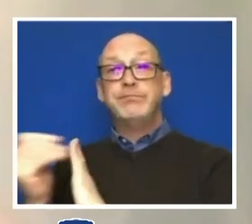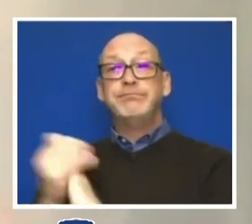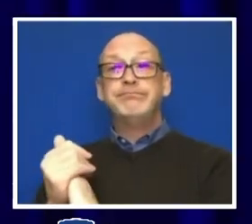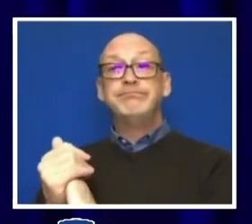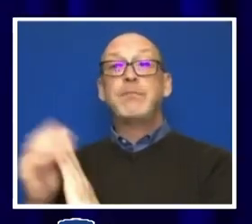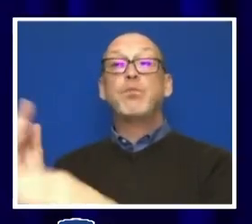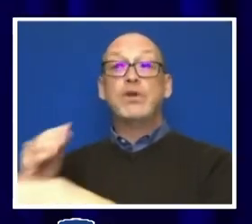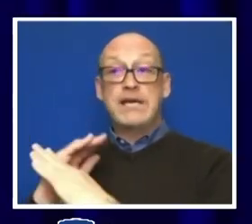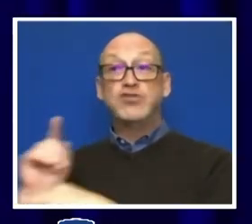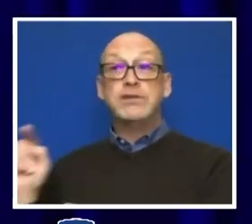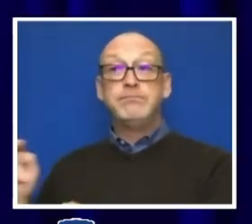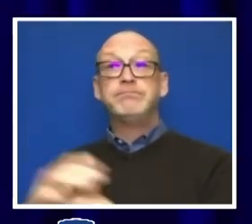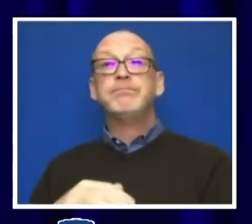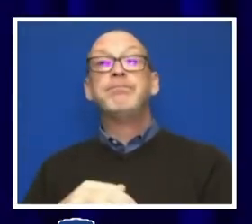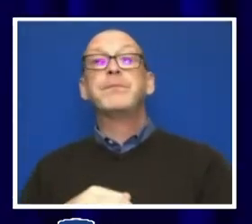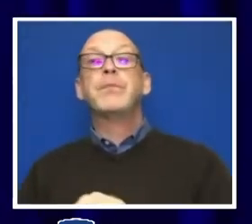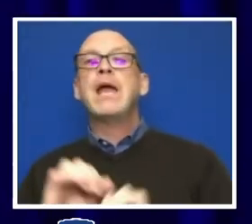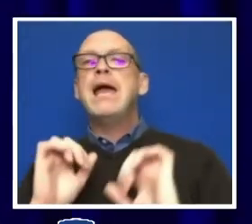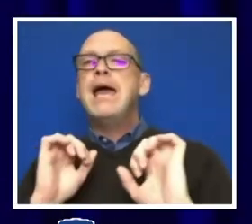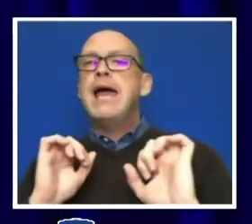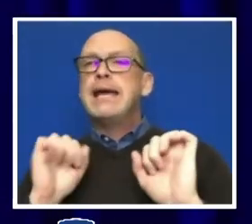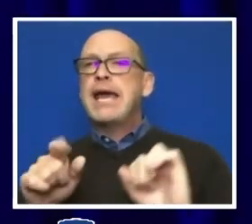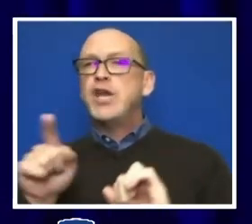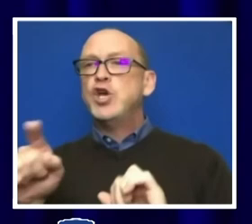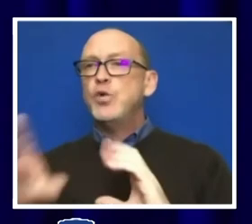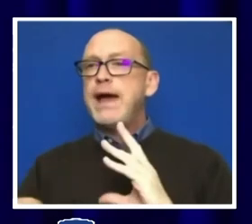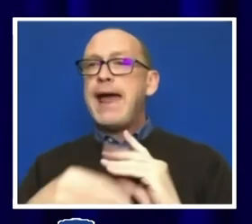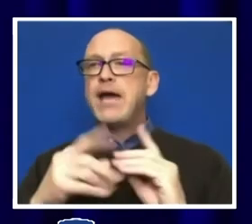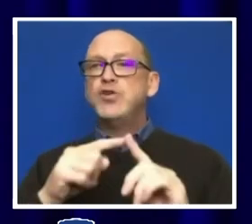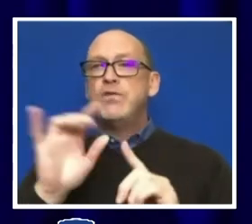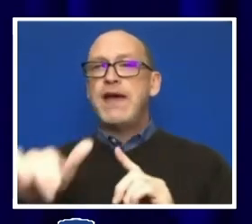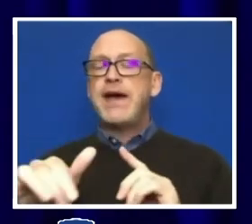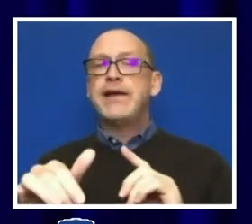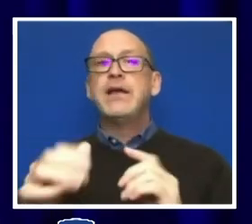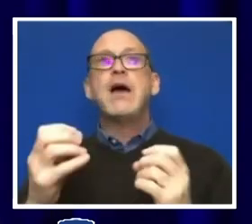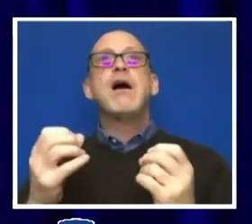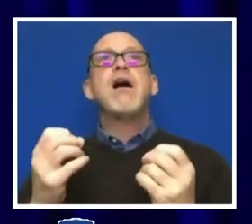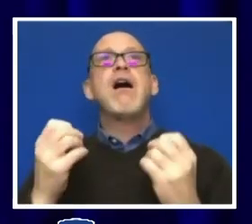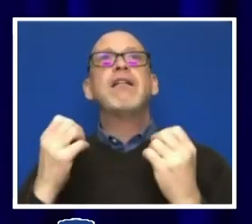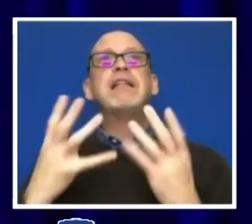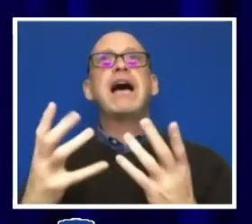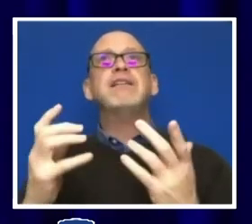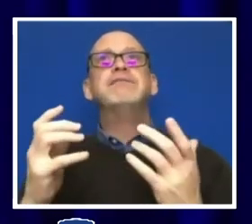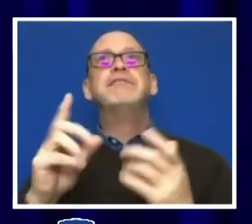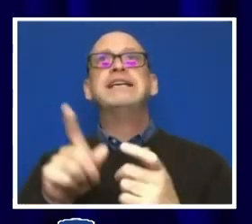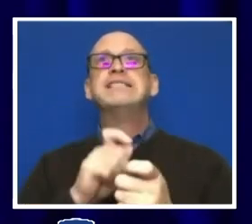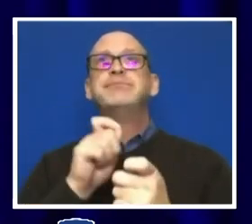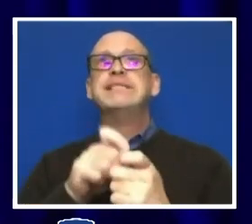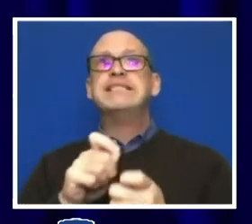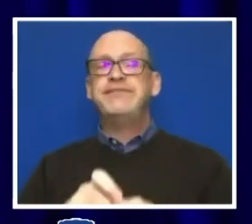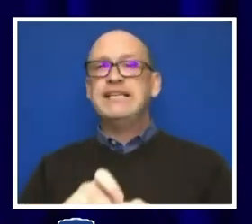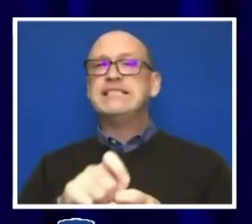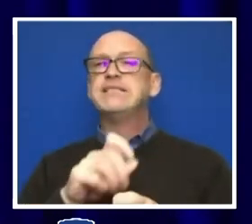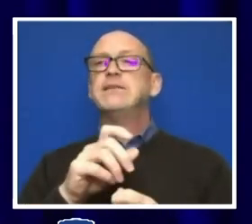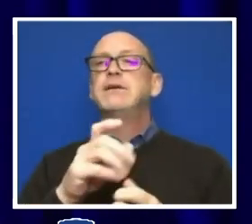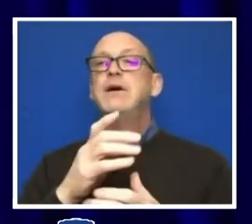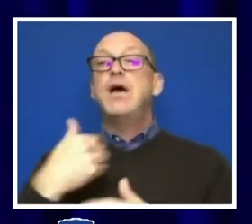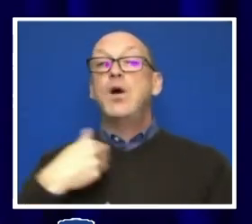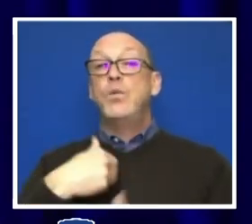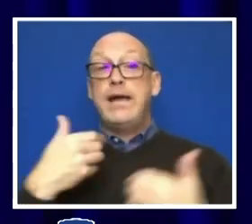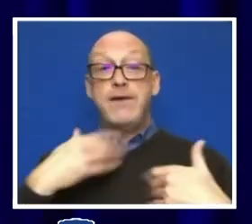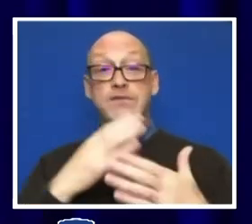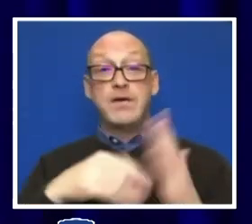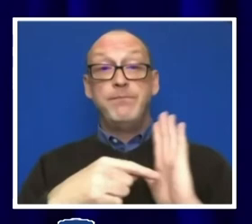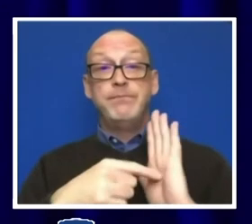So could you perhaps add to that, given the number of nuances and we take some examples of active